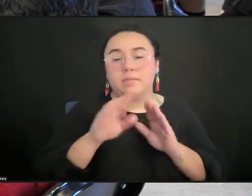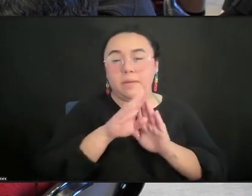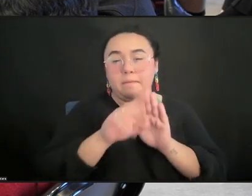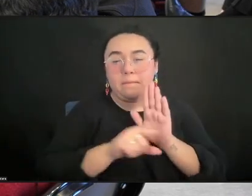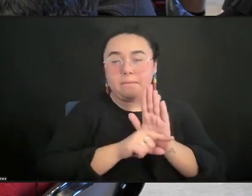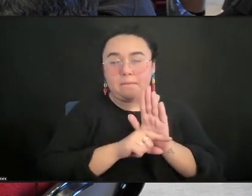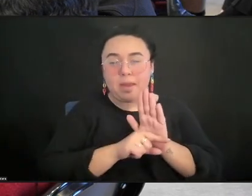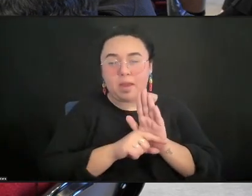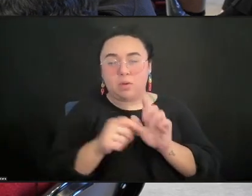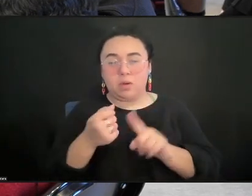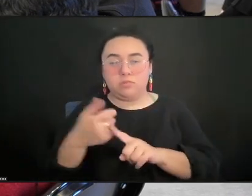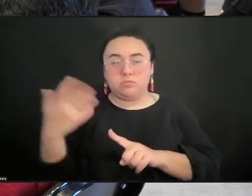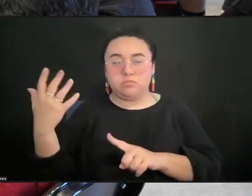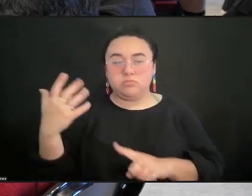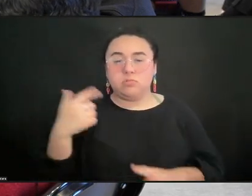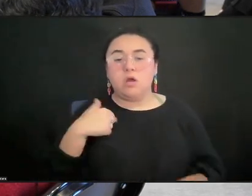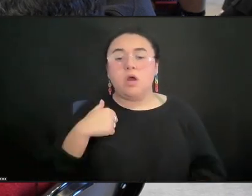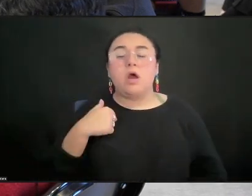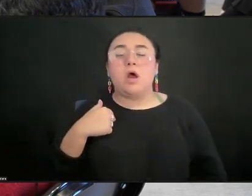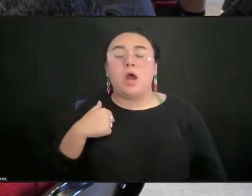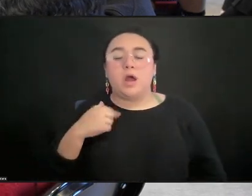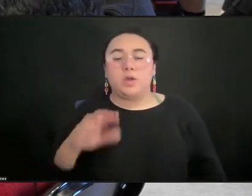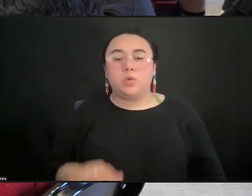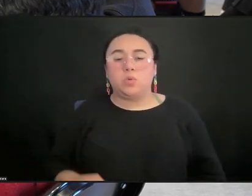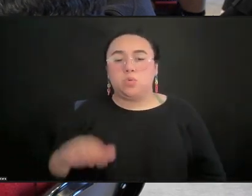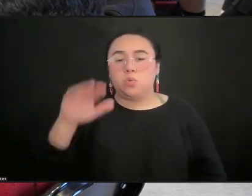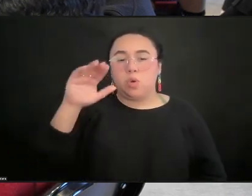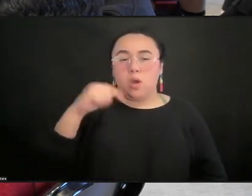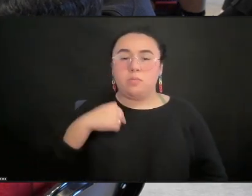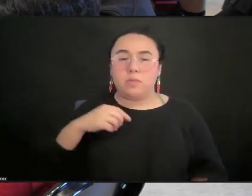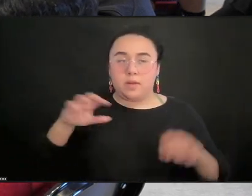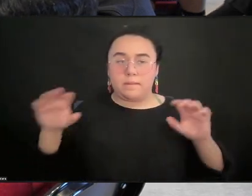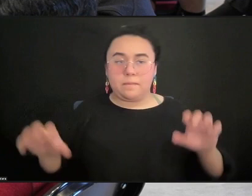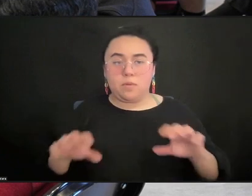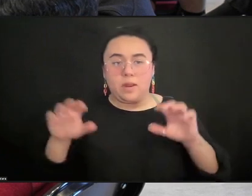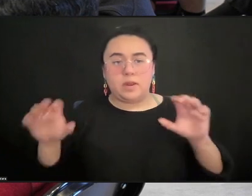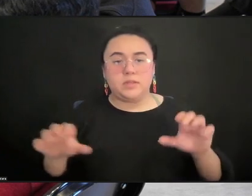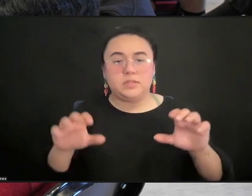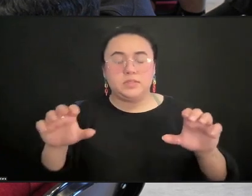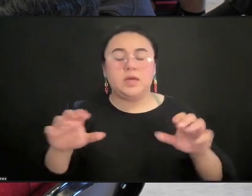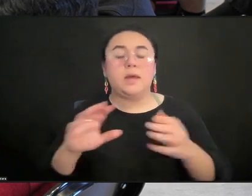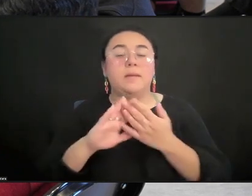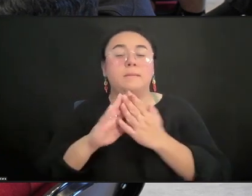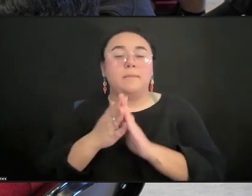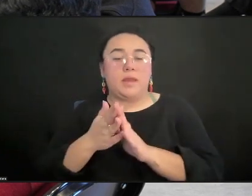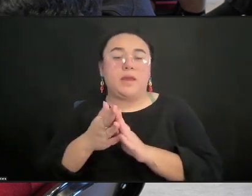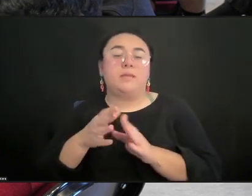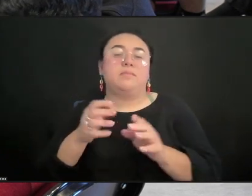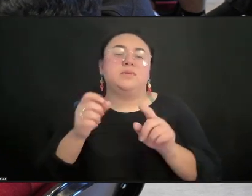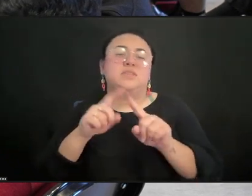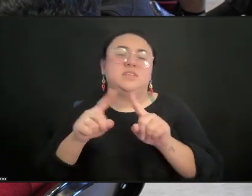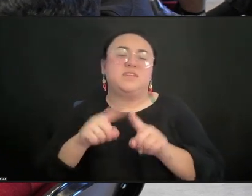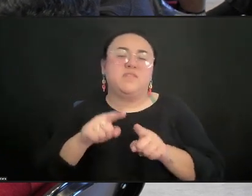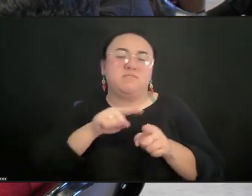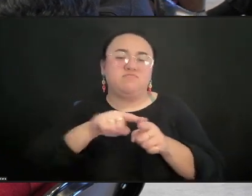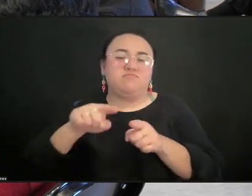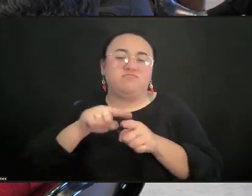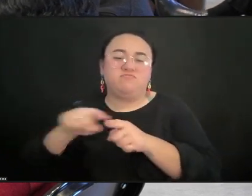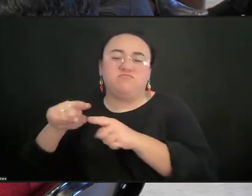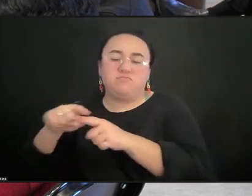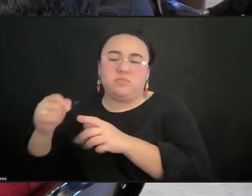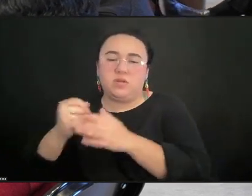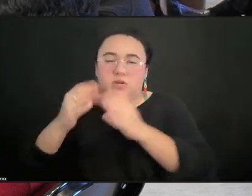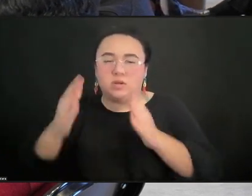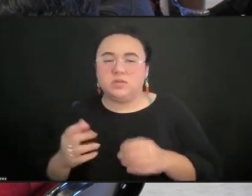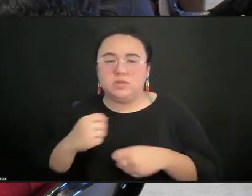was a practicing musician for most of my life and have become an interdisciplinary artist, creating different types of things for, I